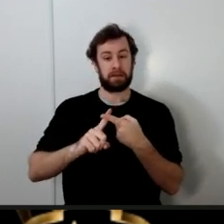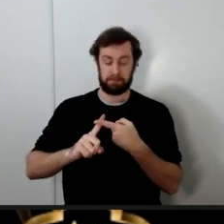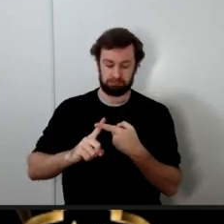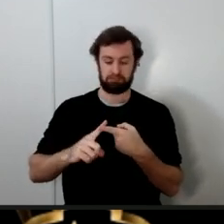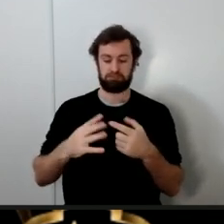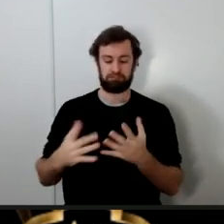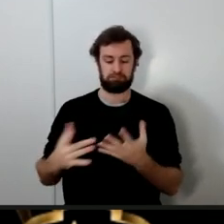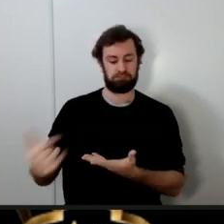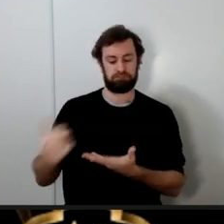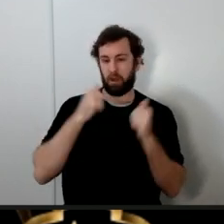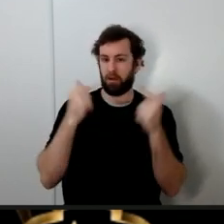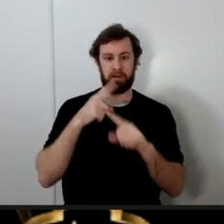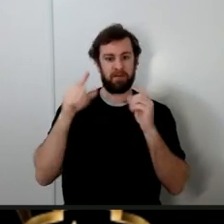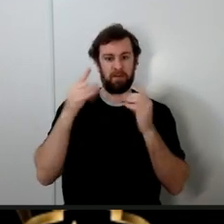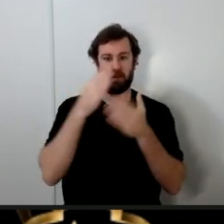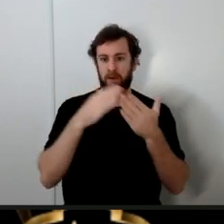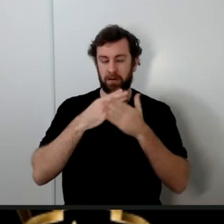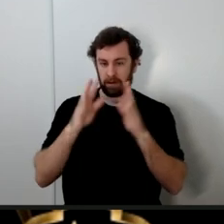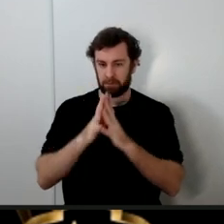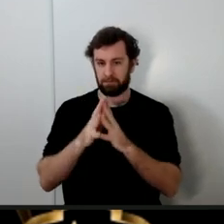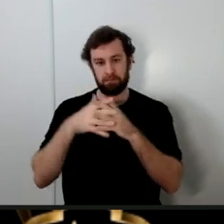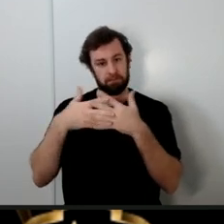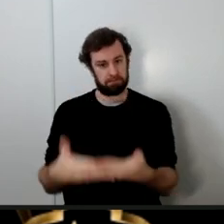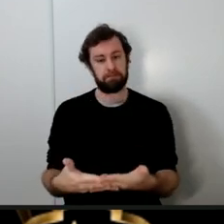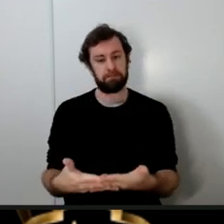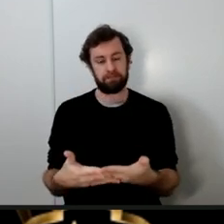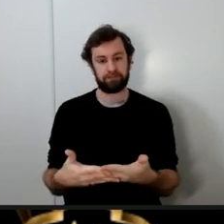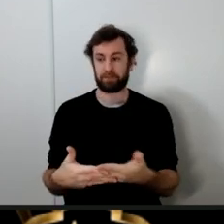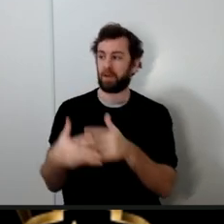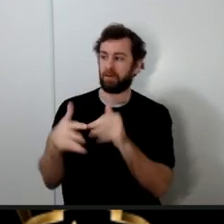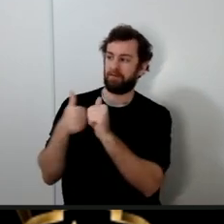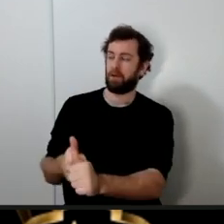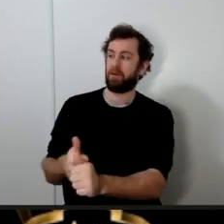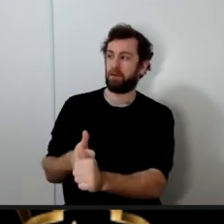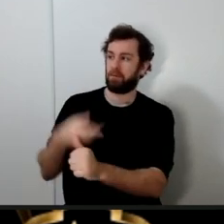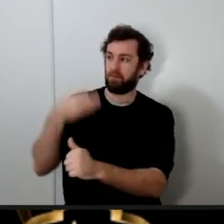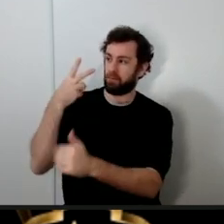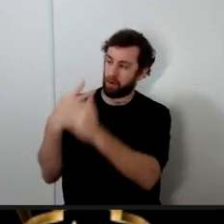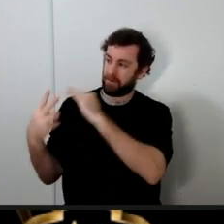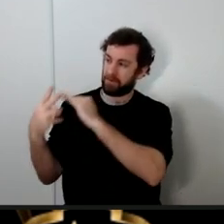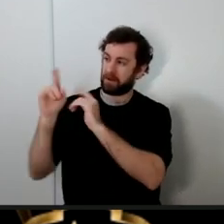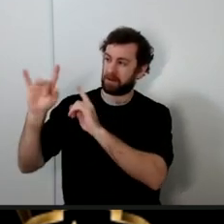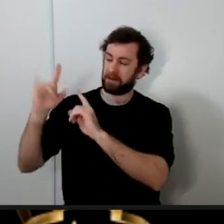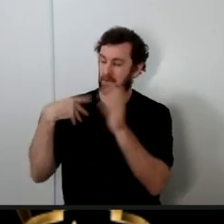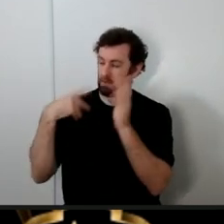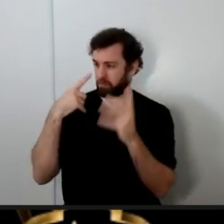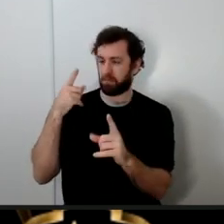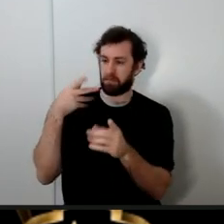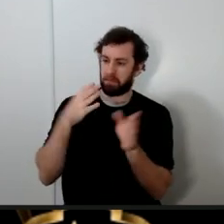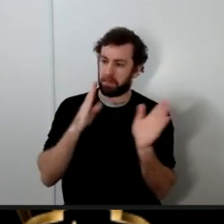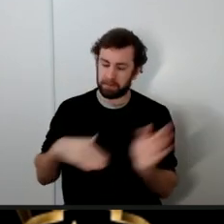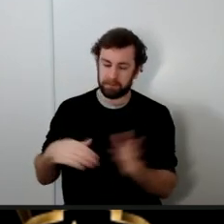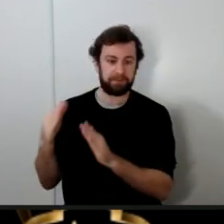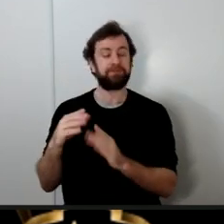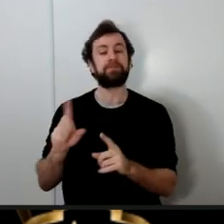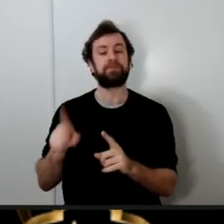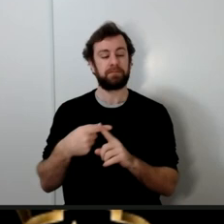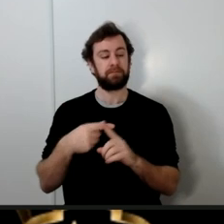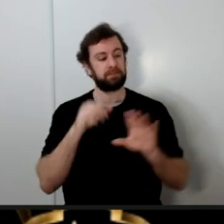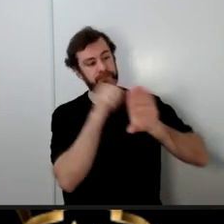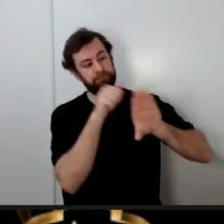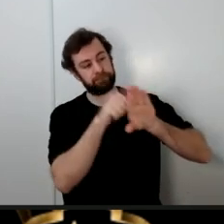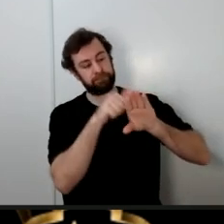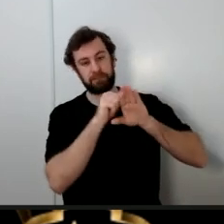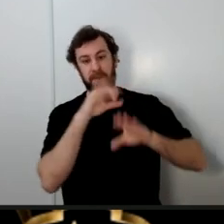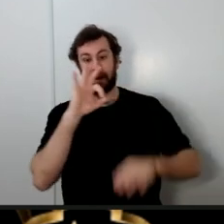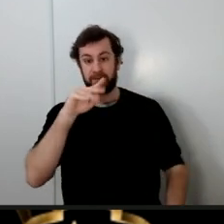will of the Prophet so at that point they come and they tell Lady Fatima they knock on the door Lady Fatima